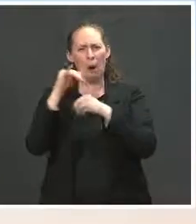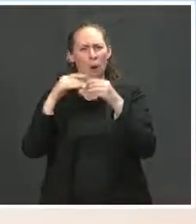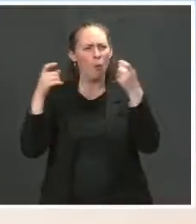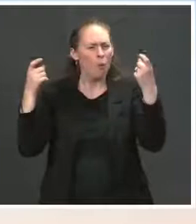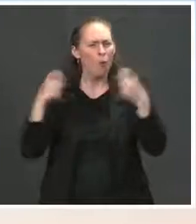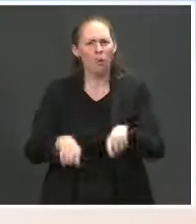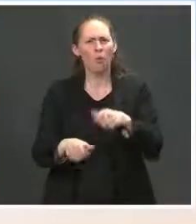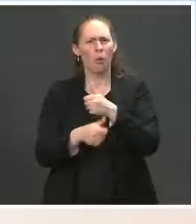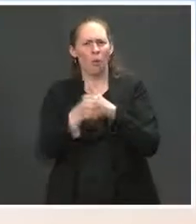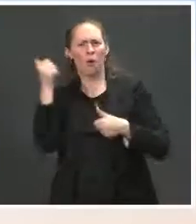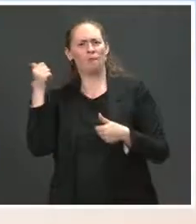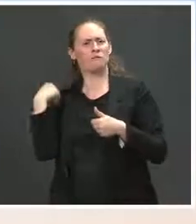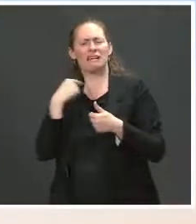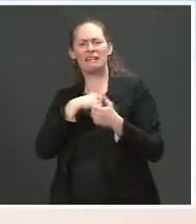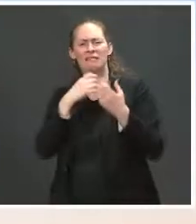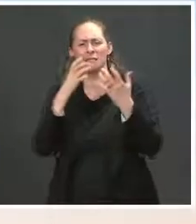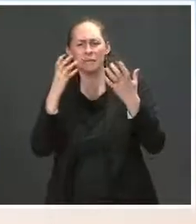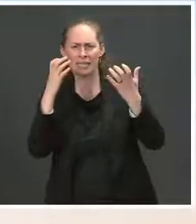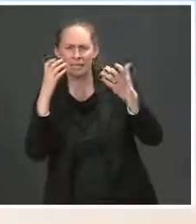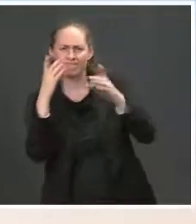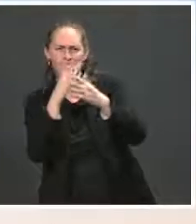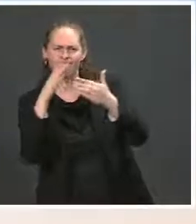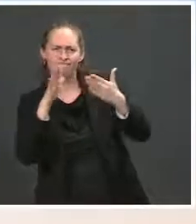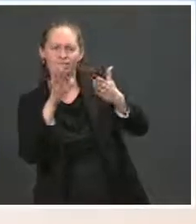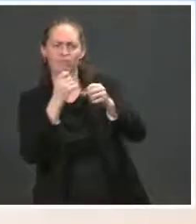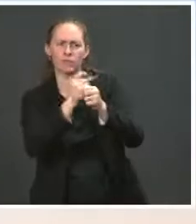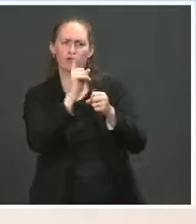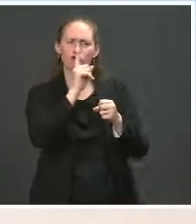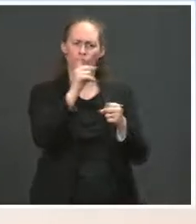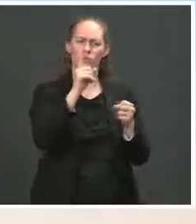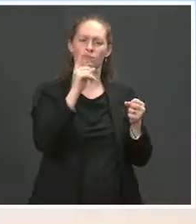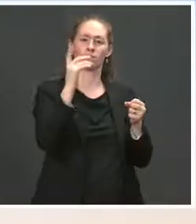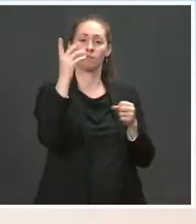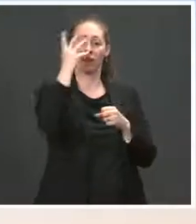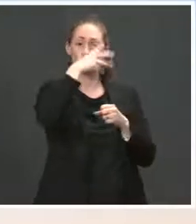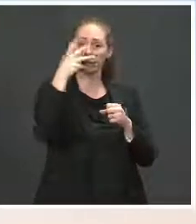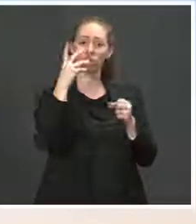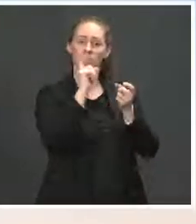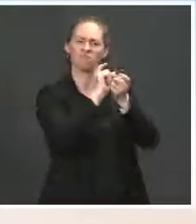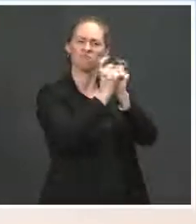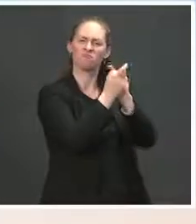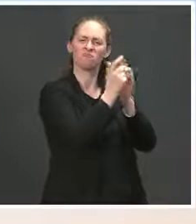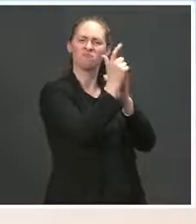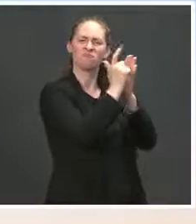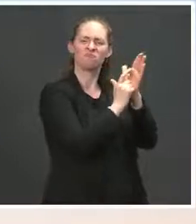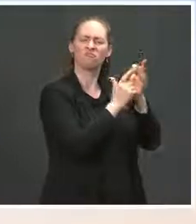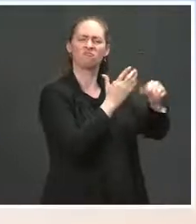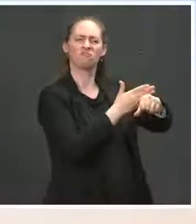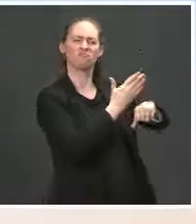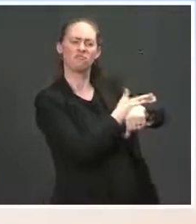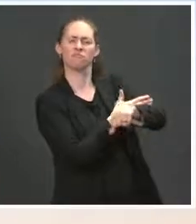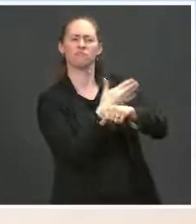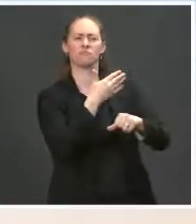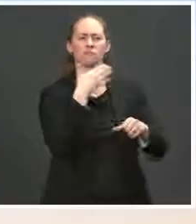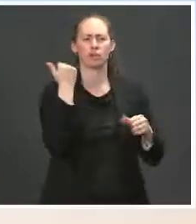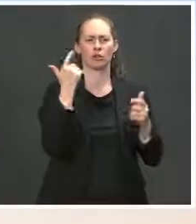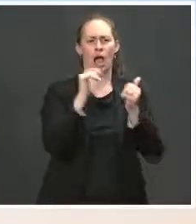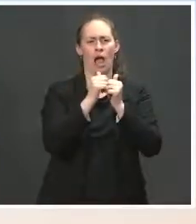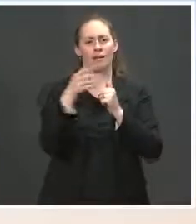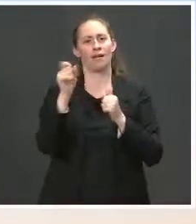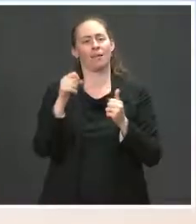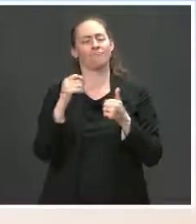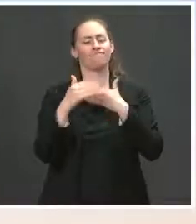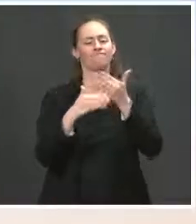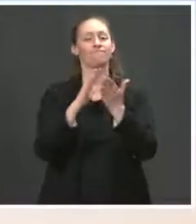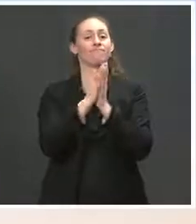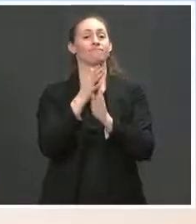for comprehensive immigration reform, providing a pathway to citizenship, ensuring we're investing and addressing the root causes in these countries.